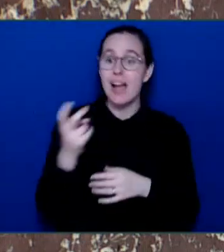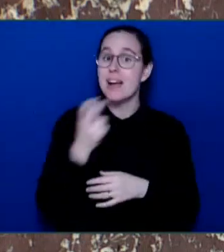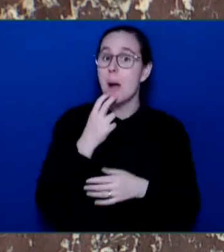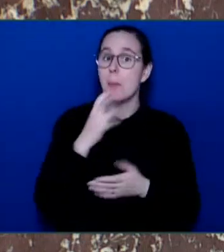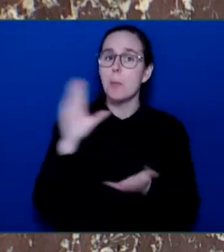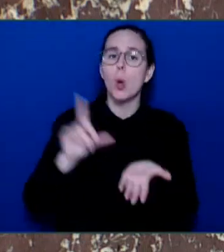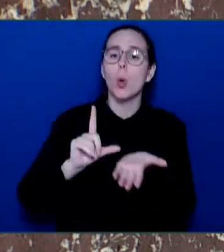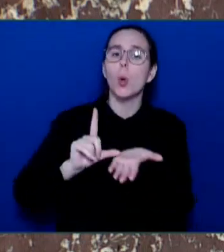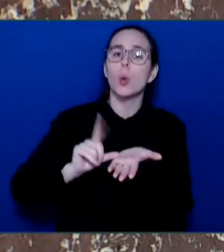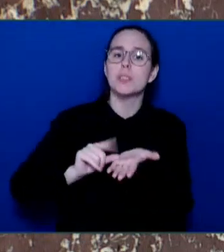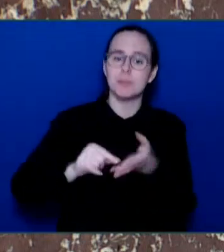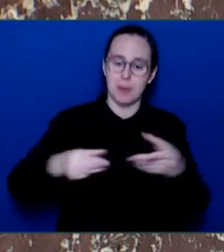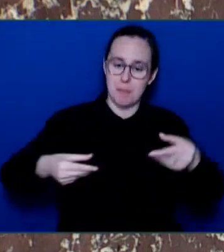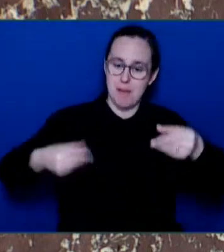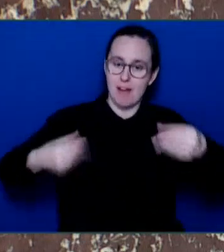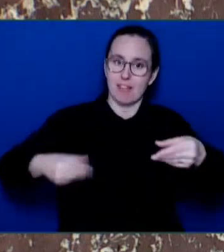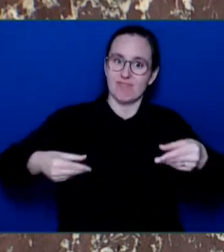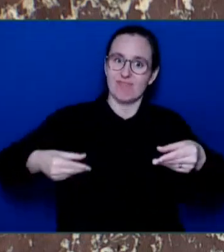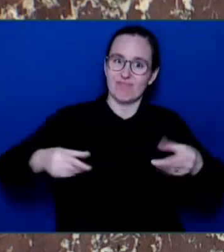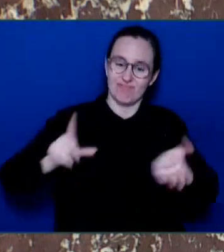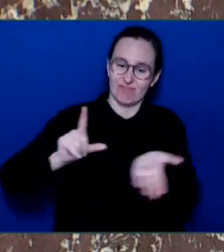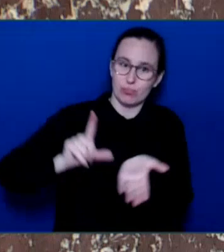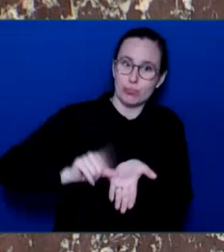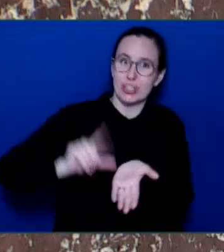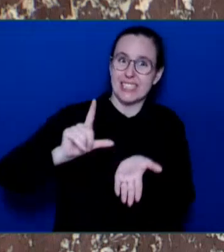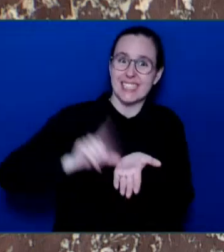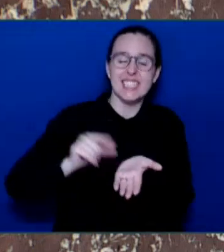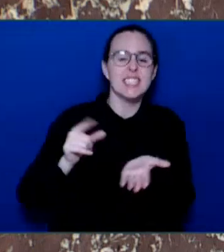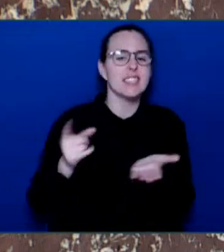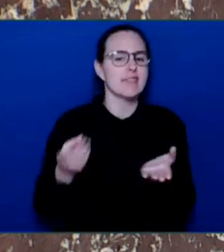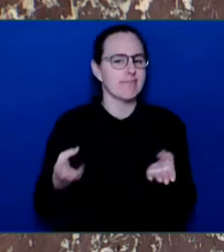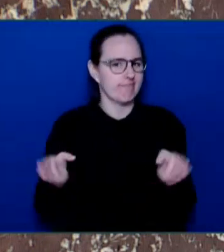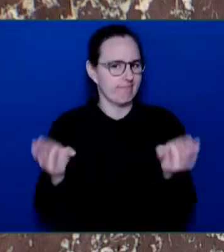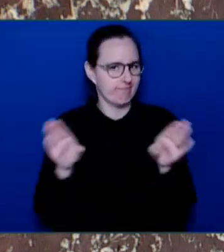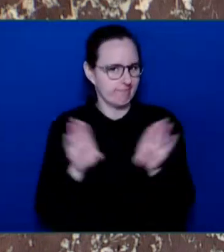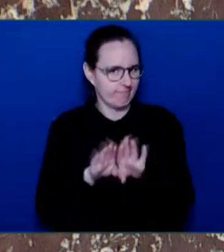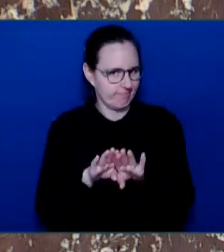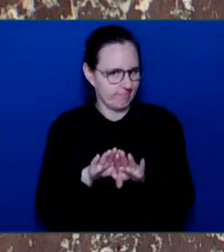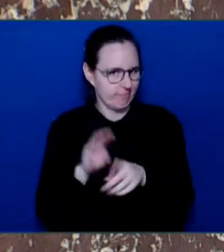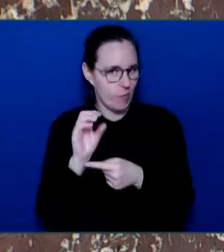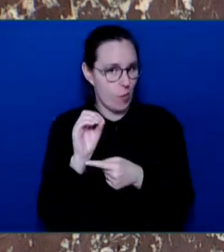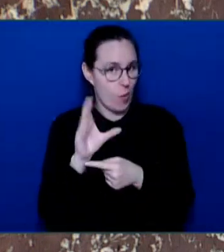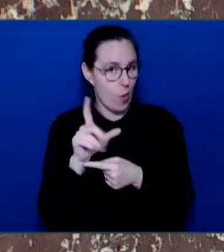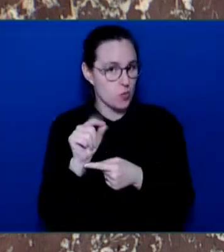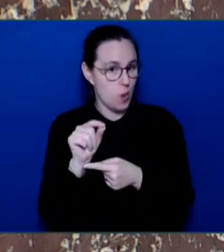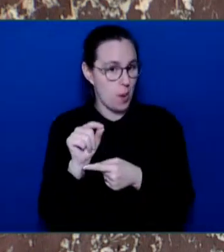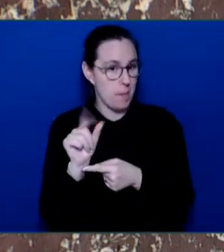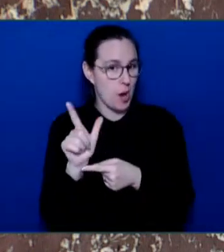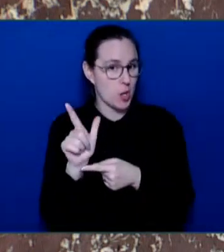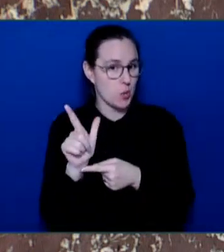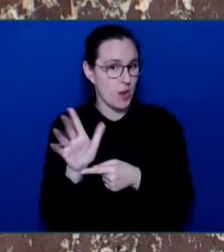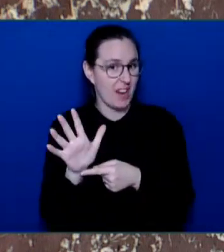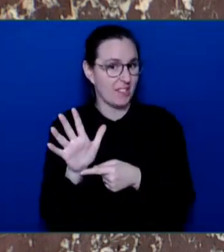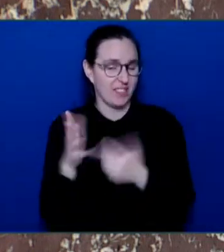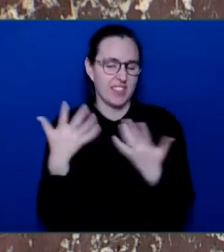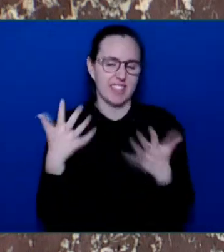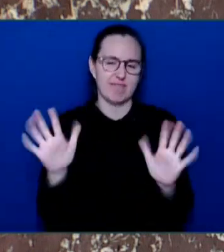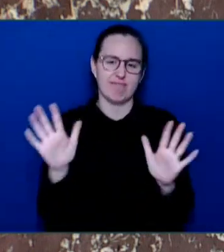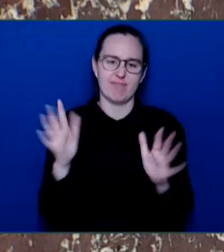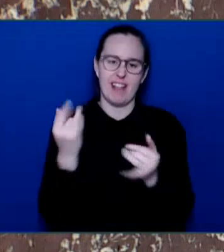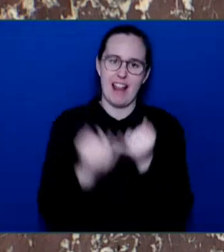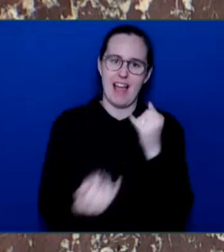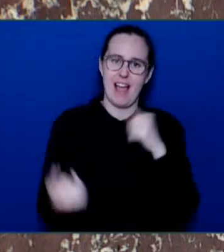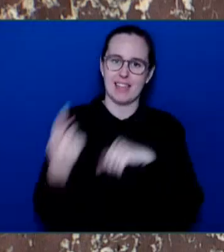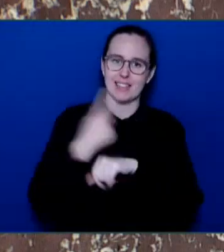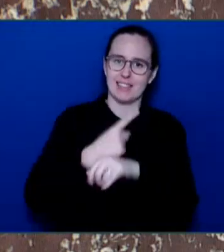last date of publication in Kamloops. We have had a newspaper physically in Kamloops since 1884.